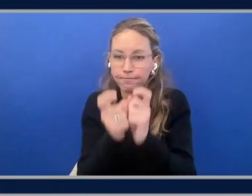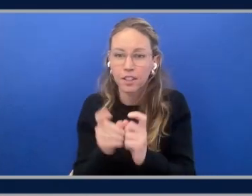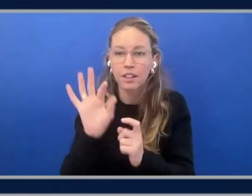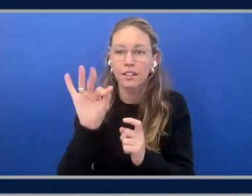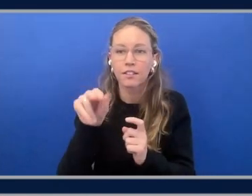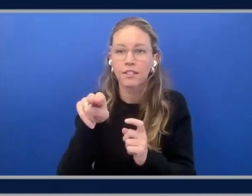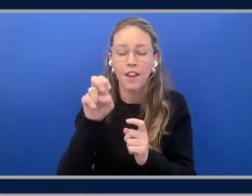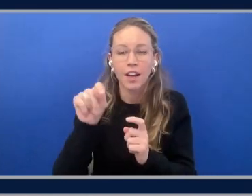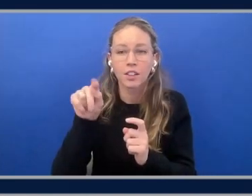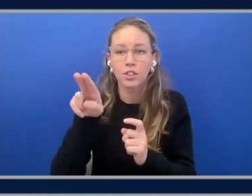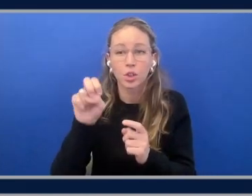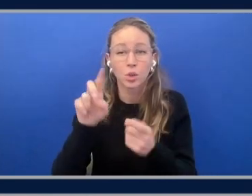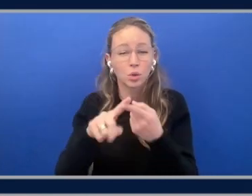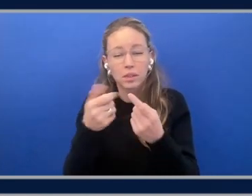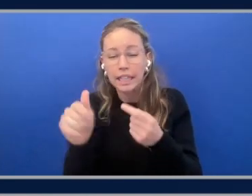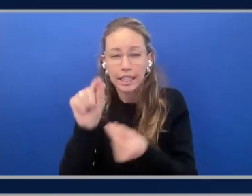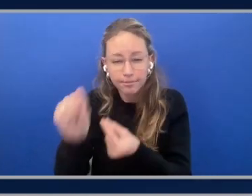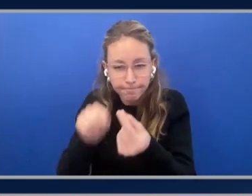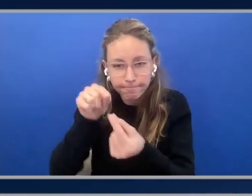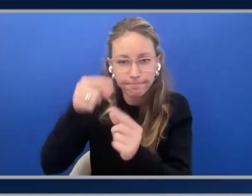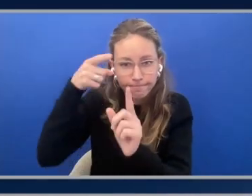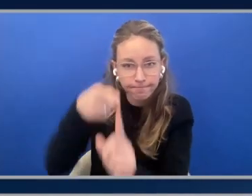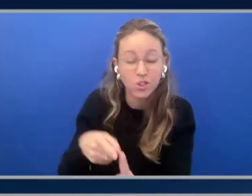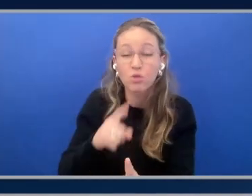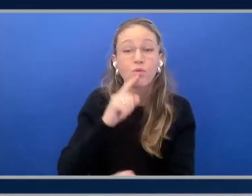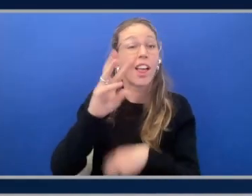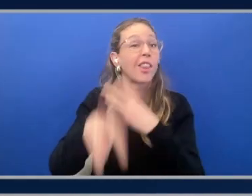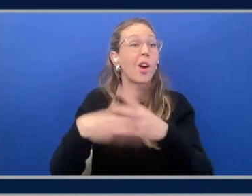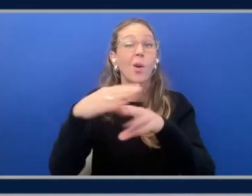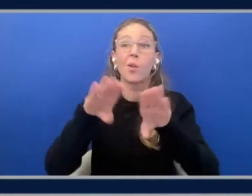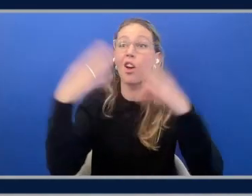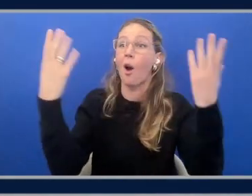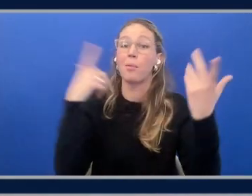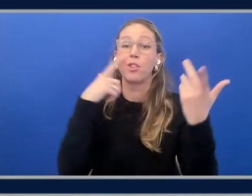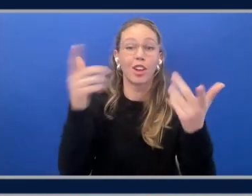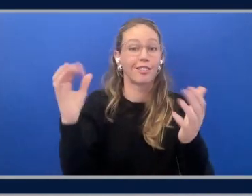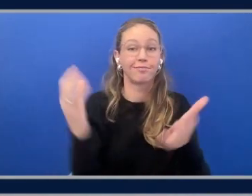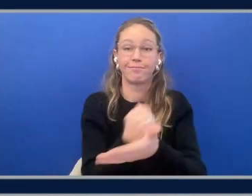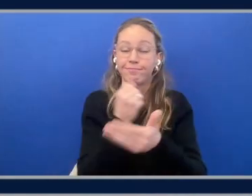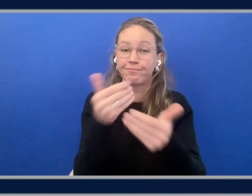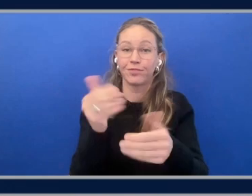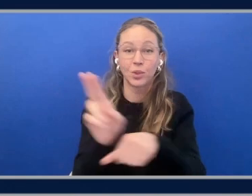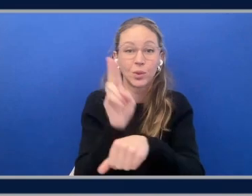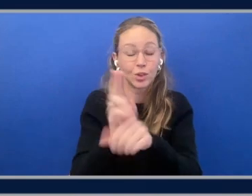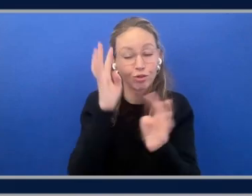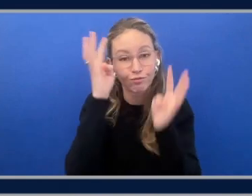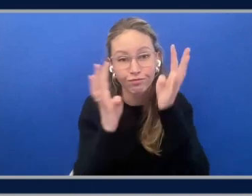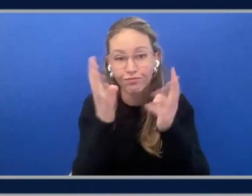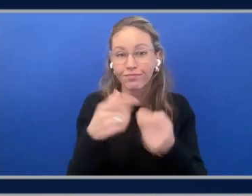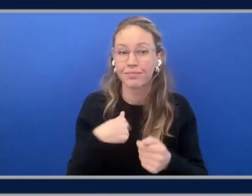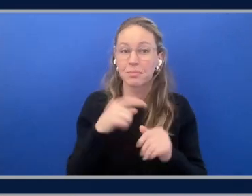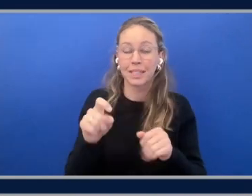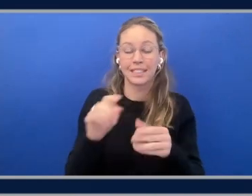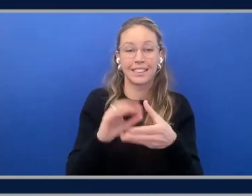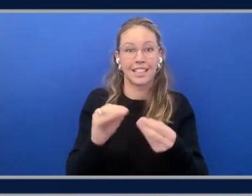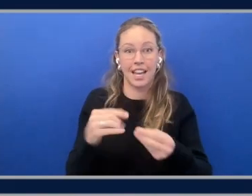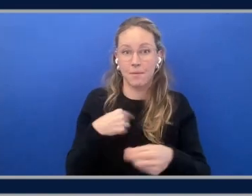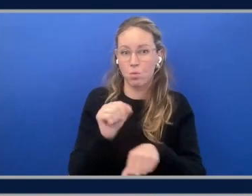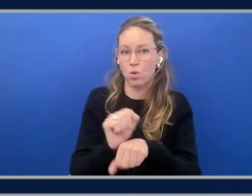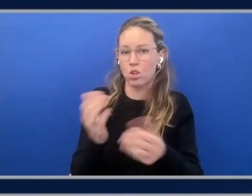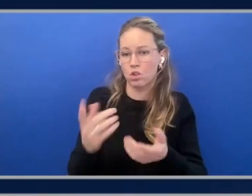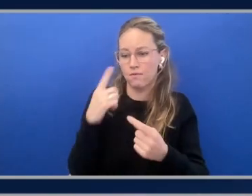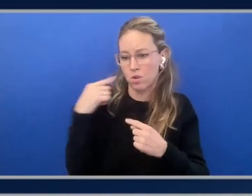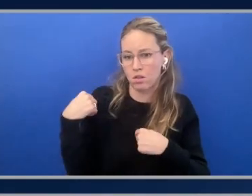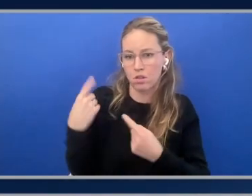your models. The world is really your oyster is kind of what we're getting at. And I've got to say, we've been here for pretty close